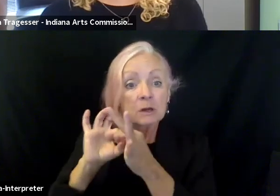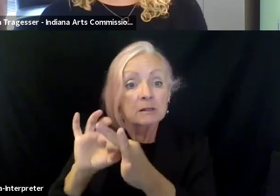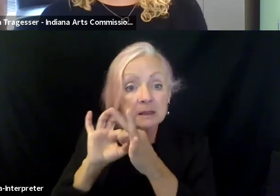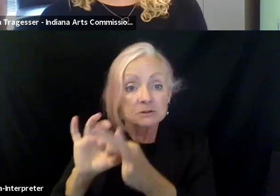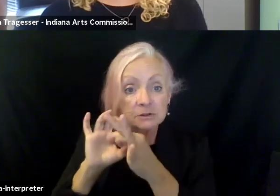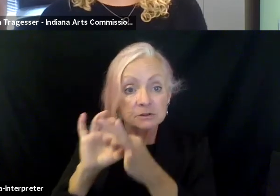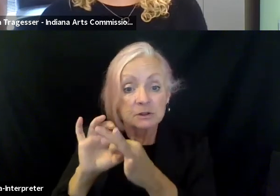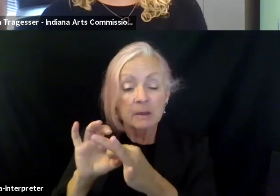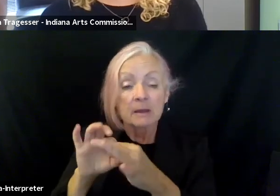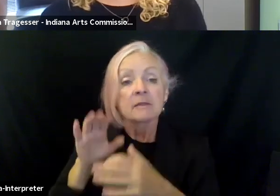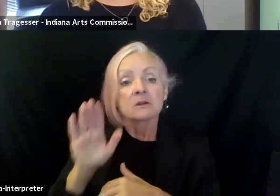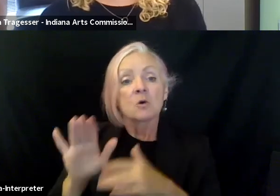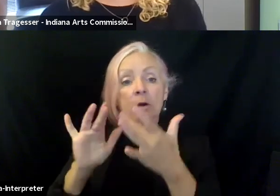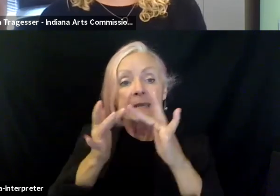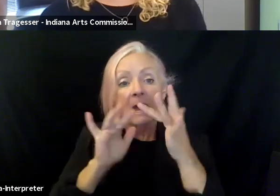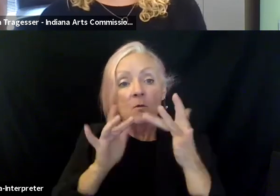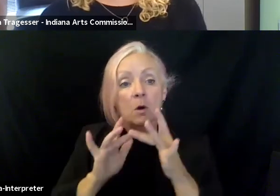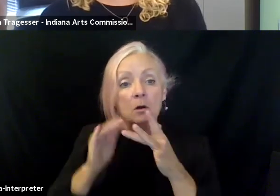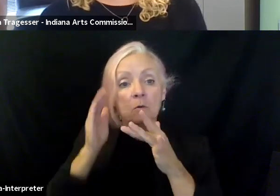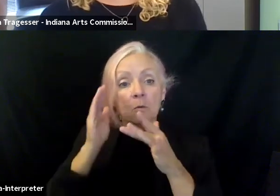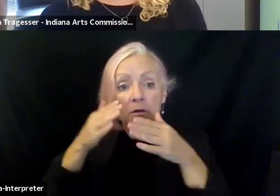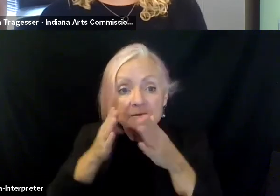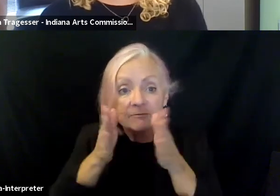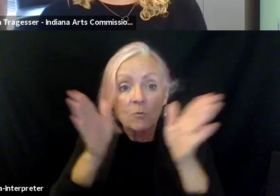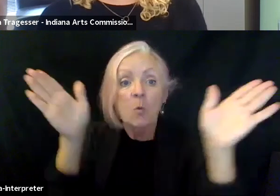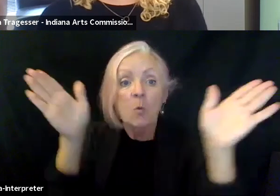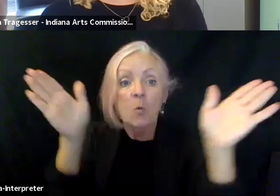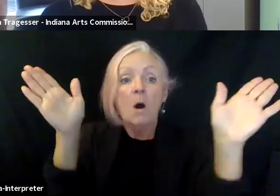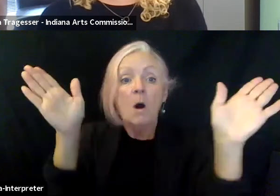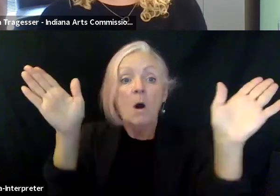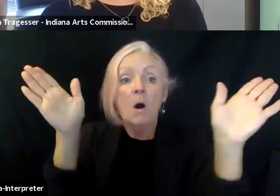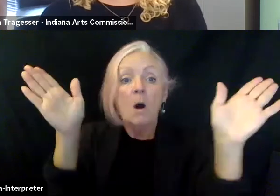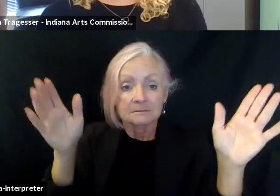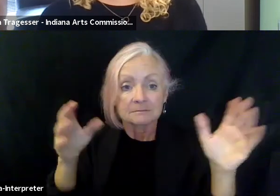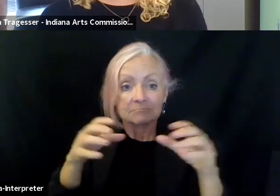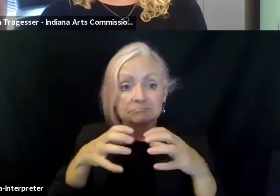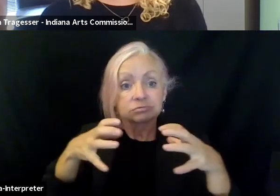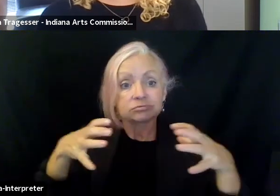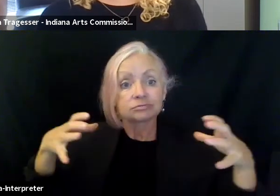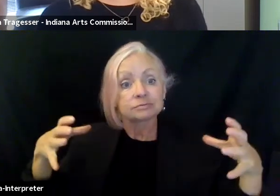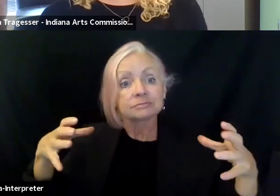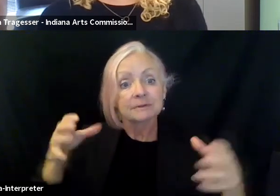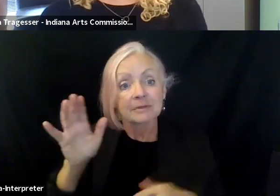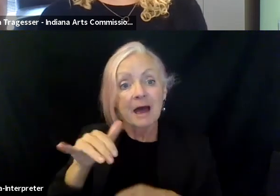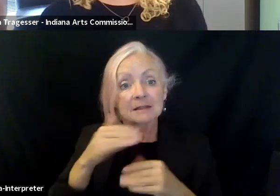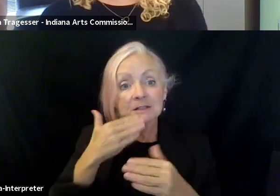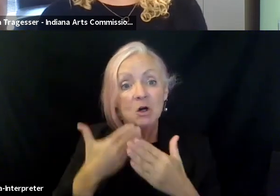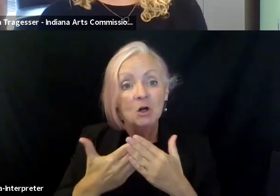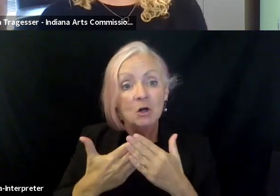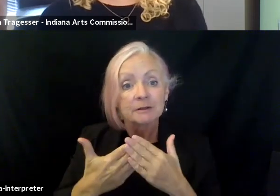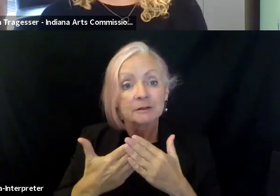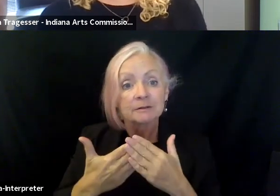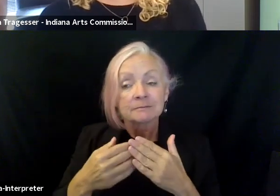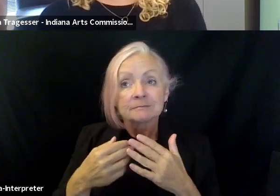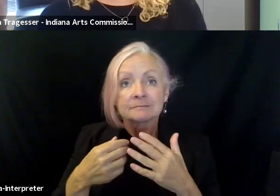uh, network will open up, you know, tremendously, and that, that's a good way to, you know, maintain